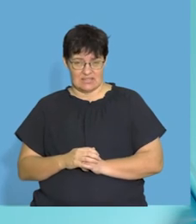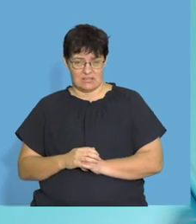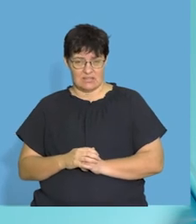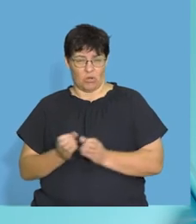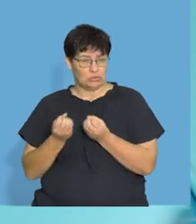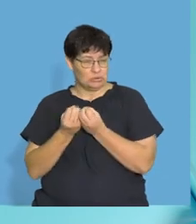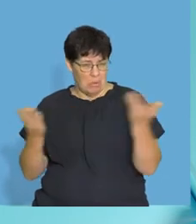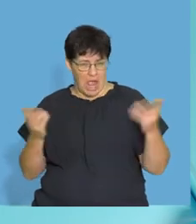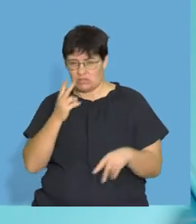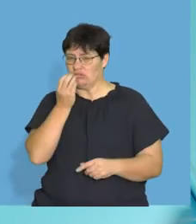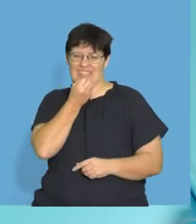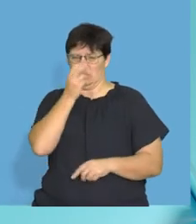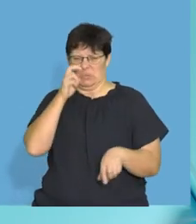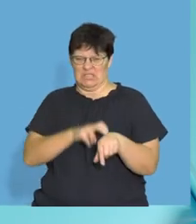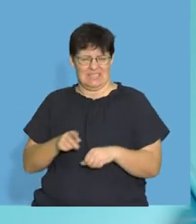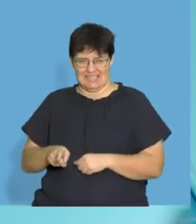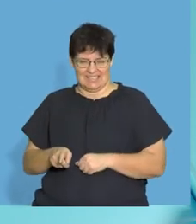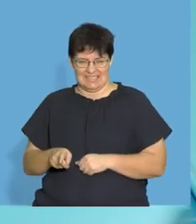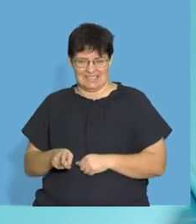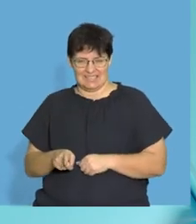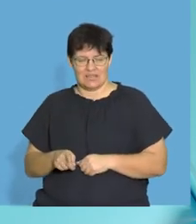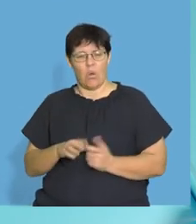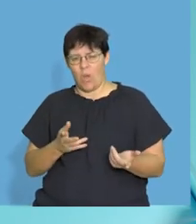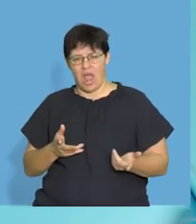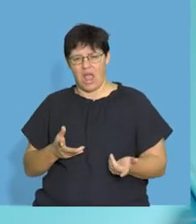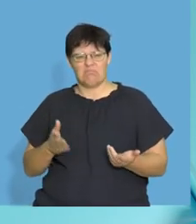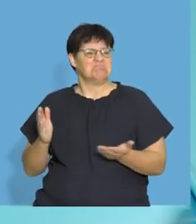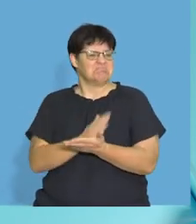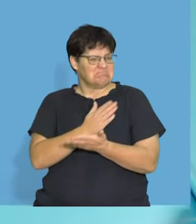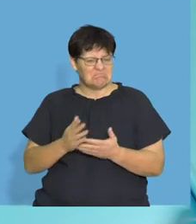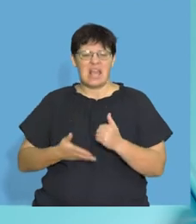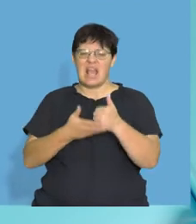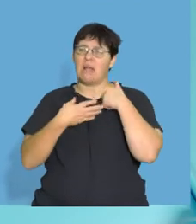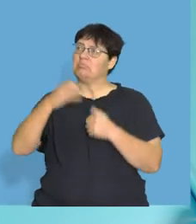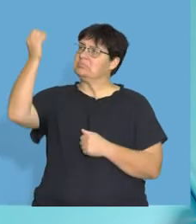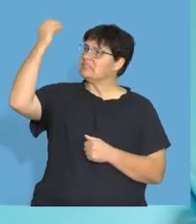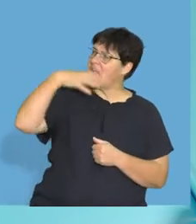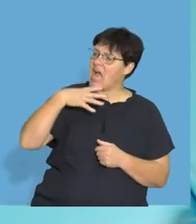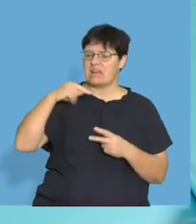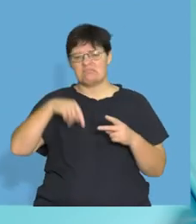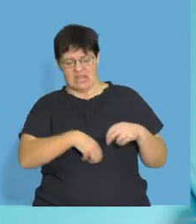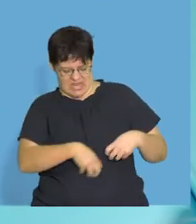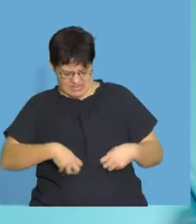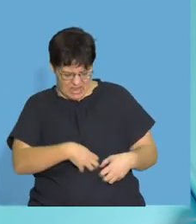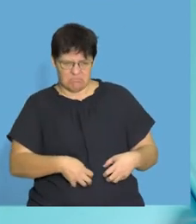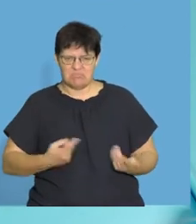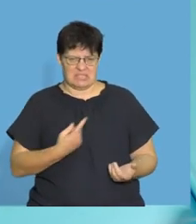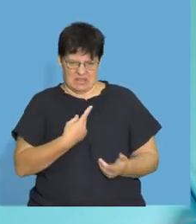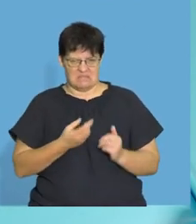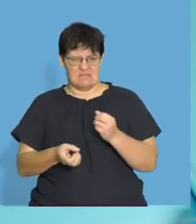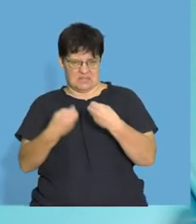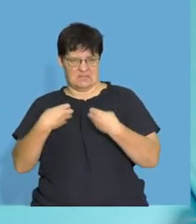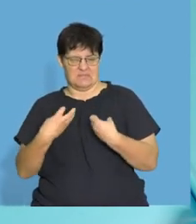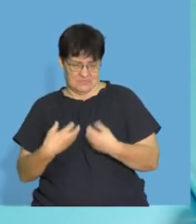and K. So we don't need to have too much of that in our diet. You'll see a lot of it actually things help us, the sun